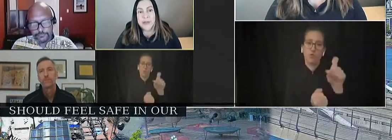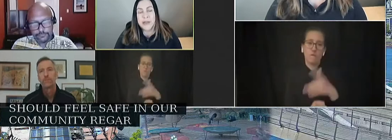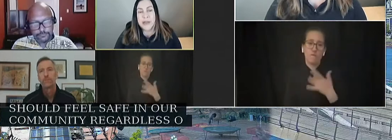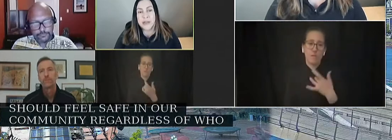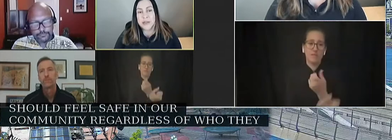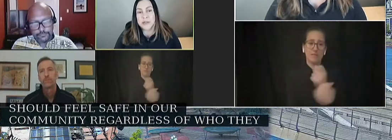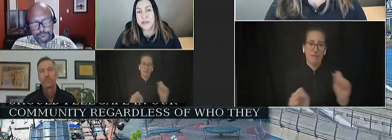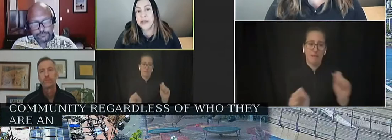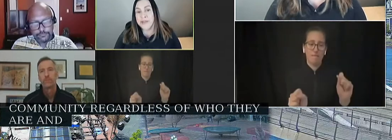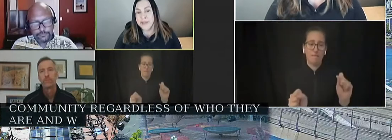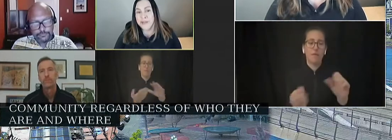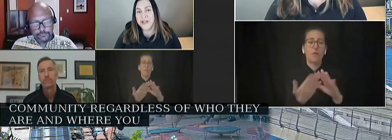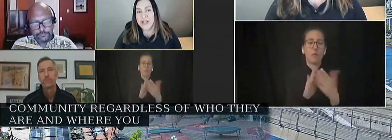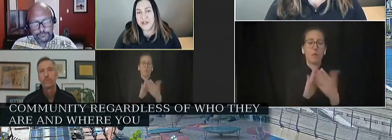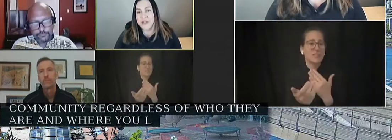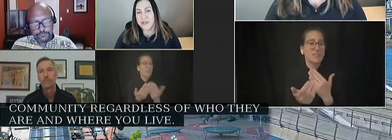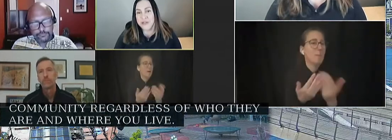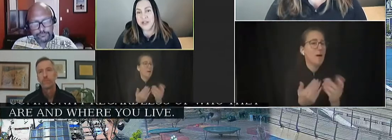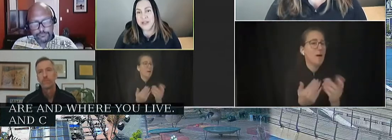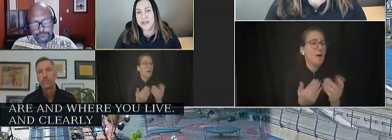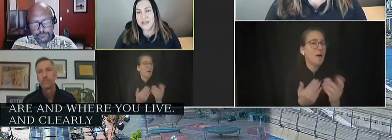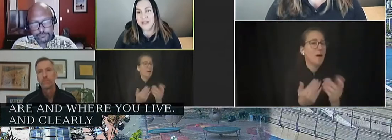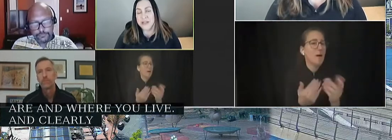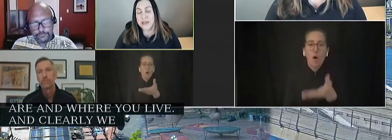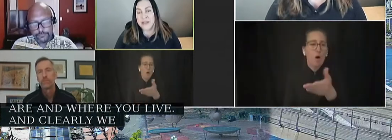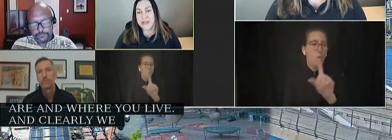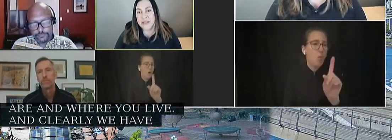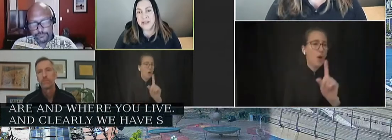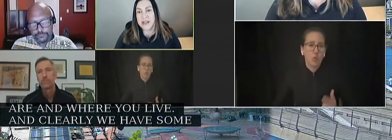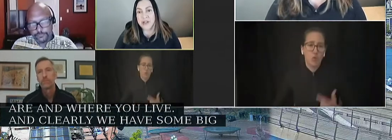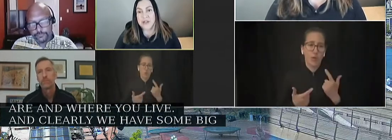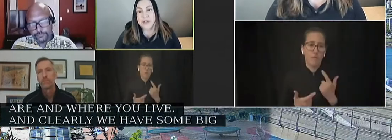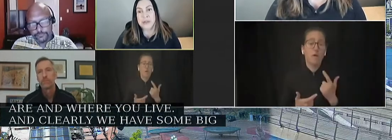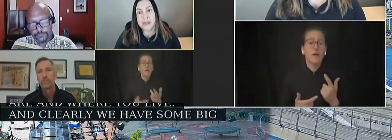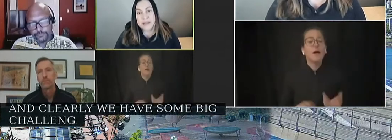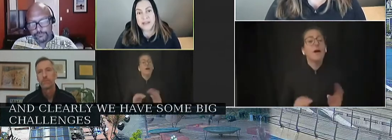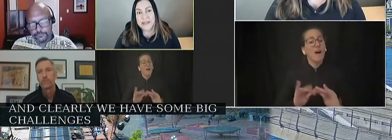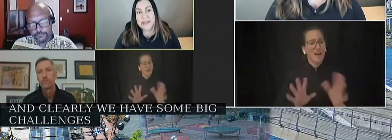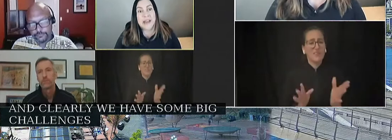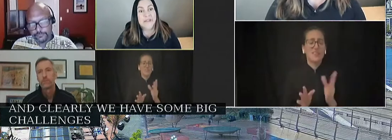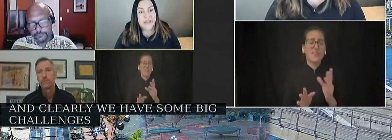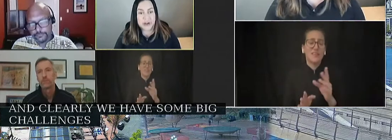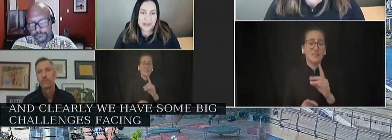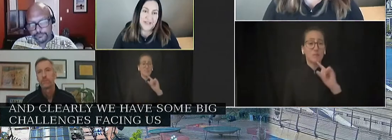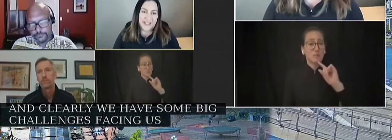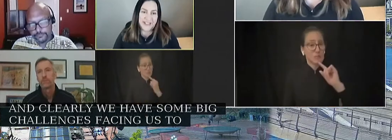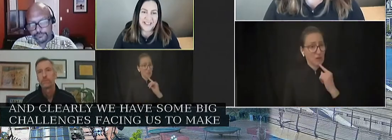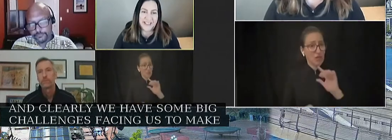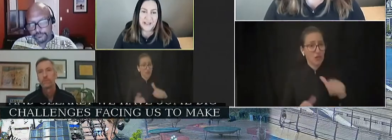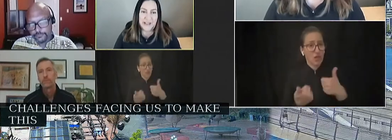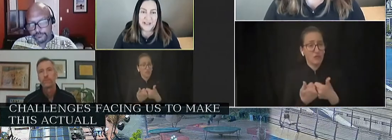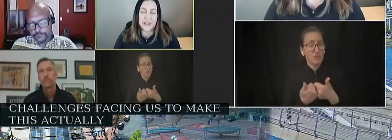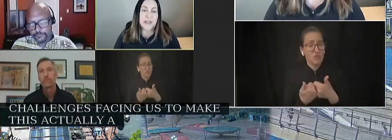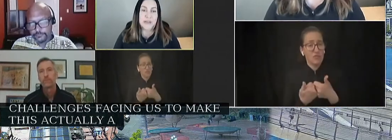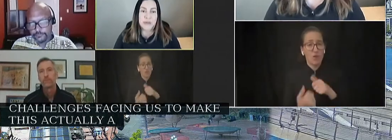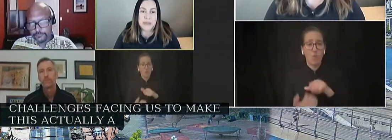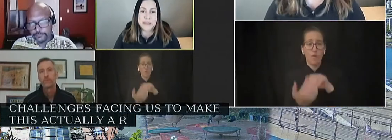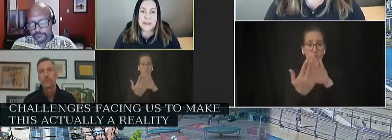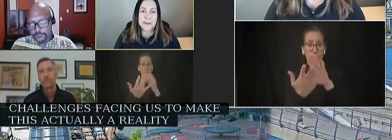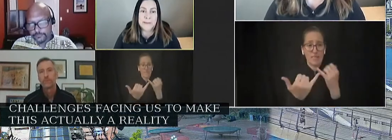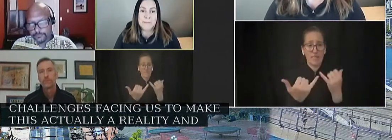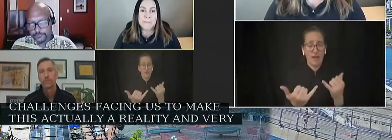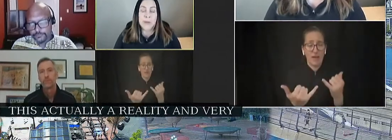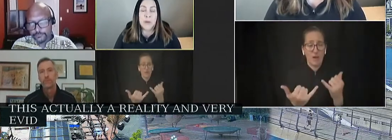where you live. And clearly we have some big challenges facing us to make this actually a reality and very evident in the